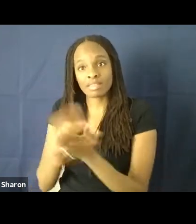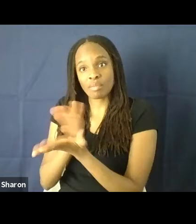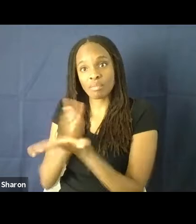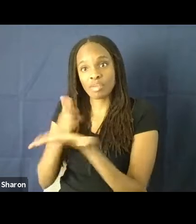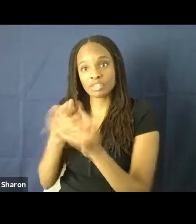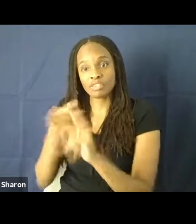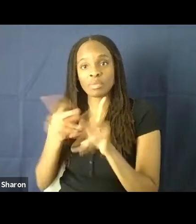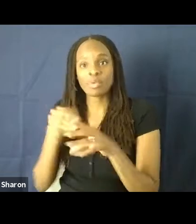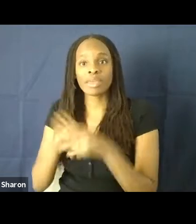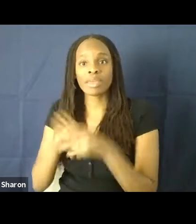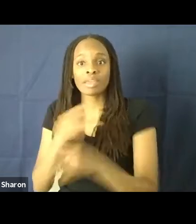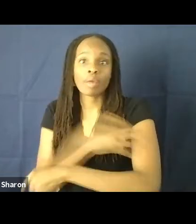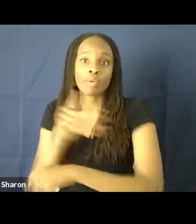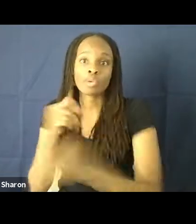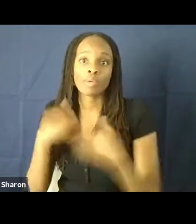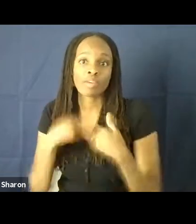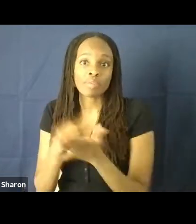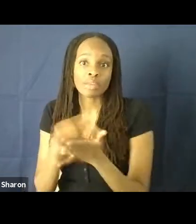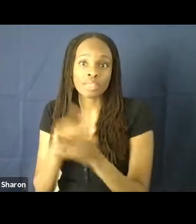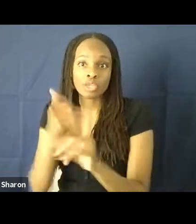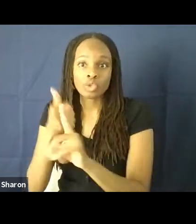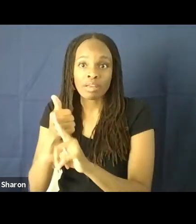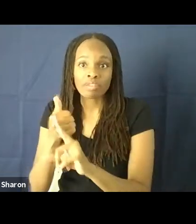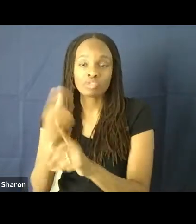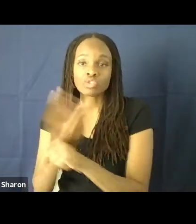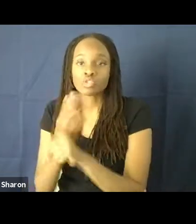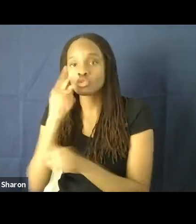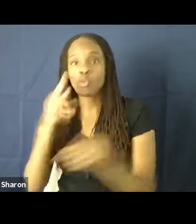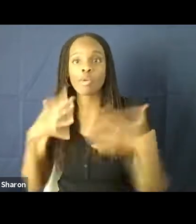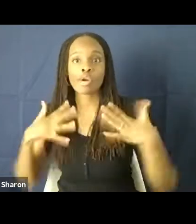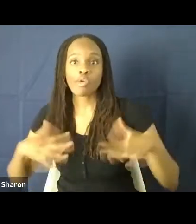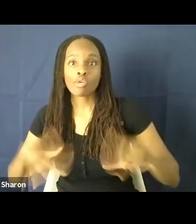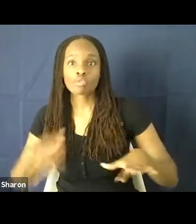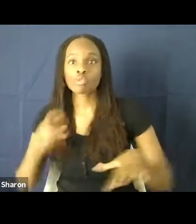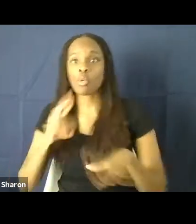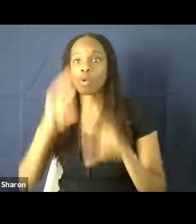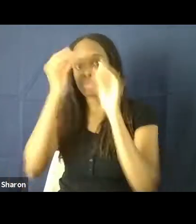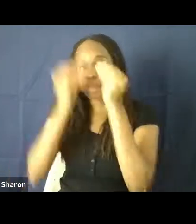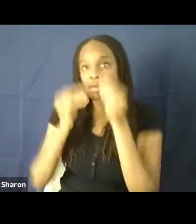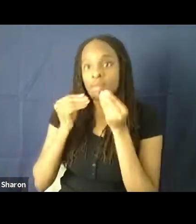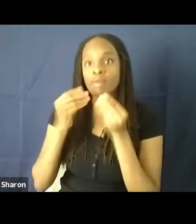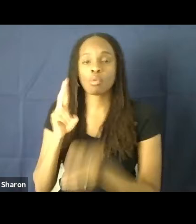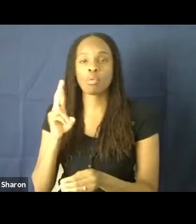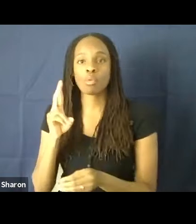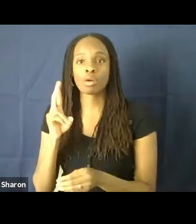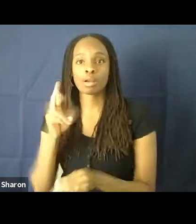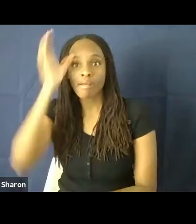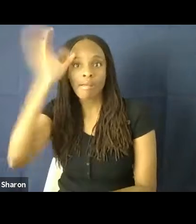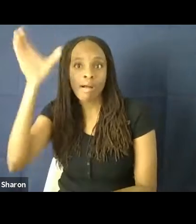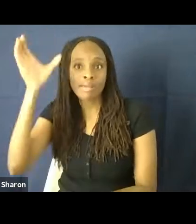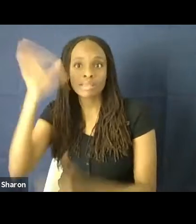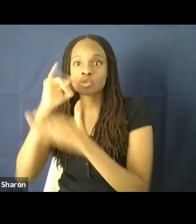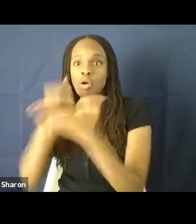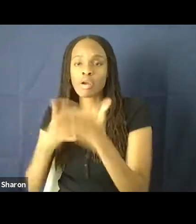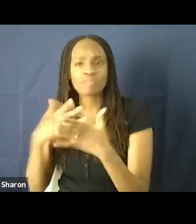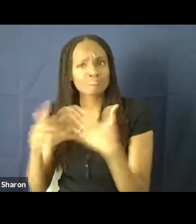and you have budget yourself to use, whether it's a costuming budget or a makeup budget or concept art, whatever it is,